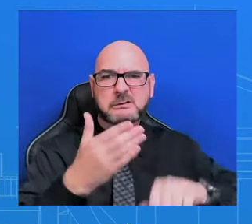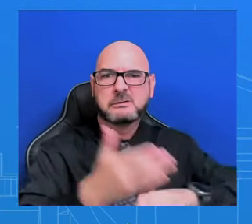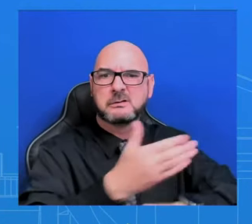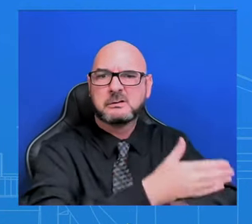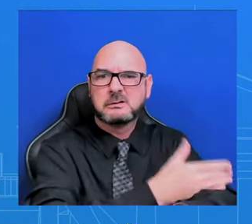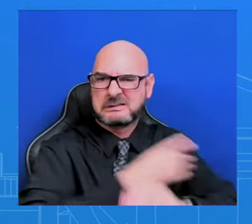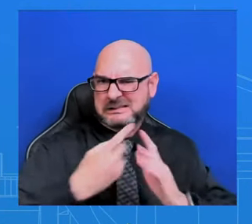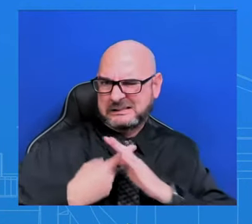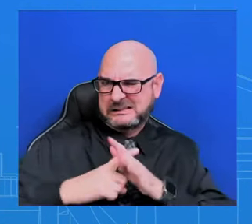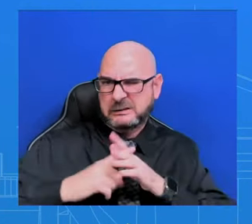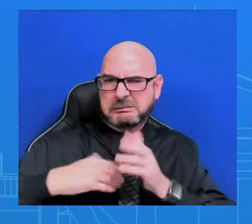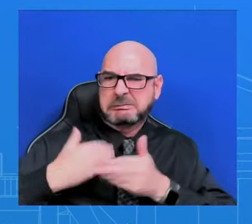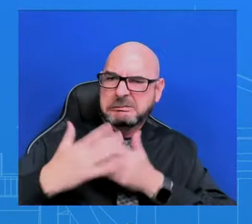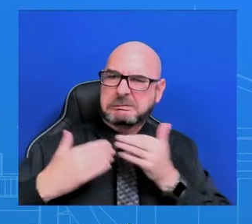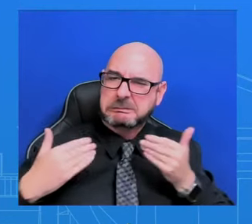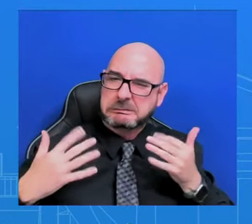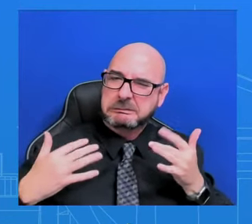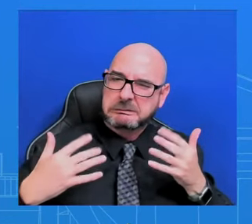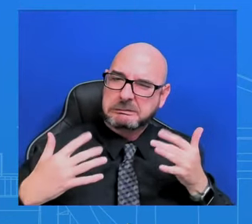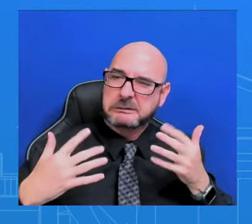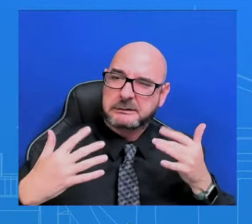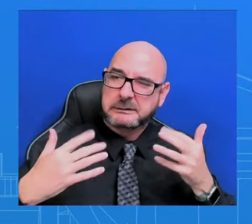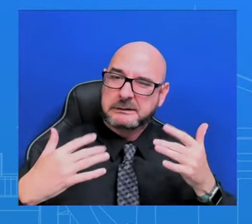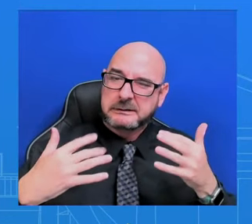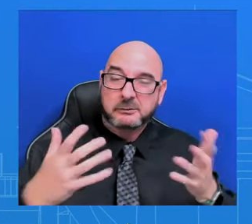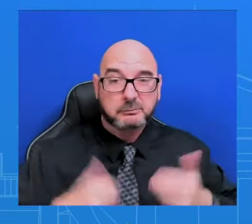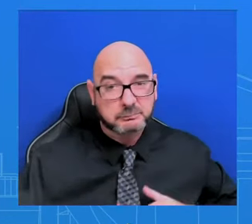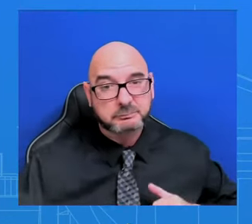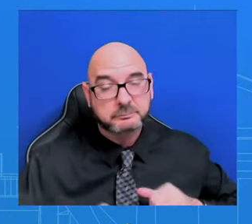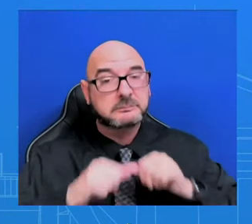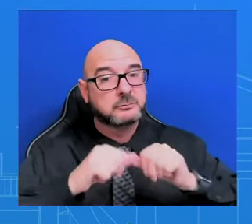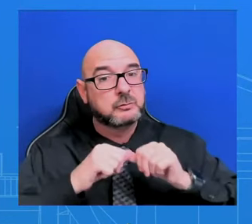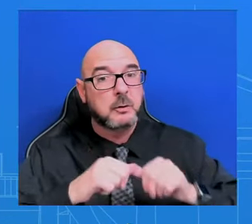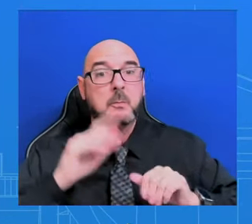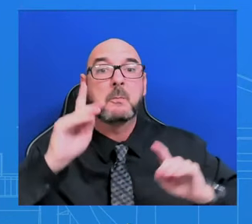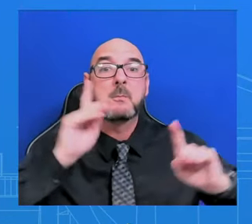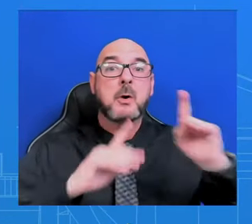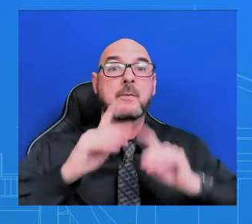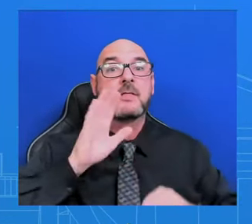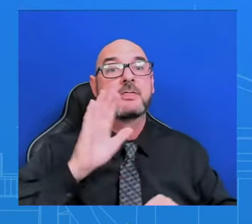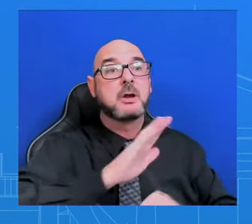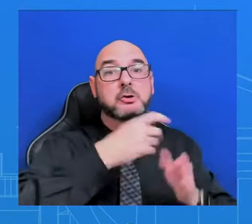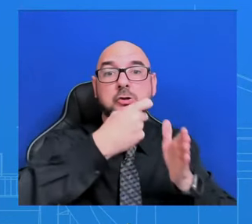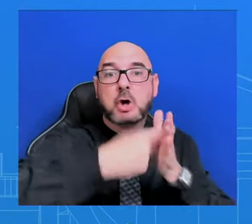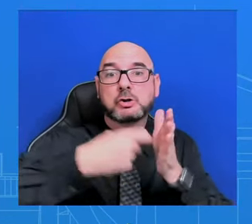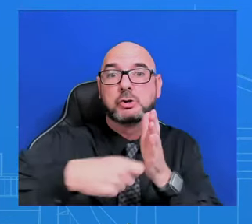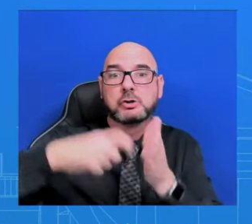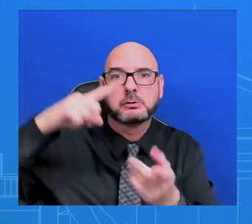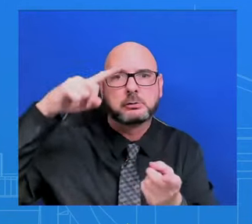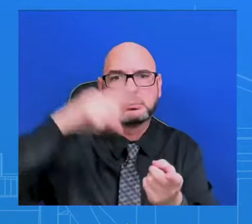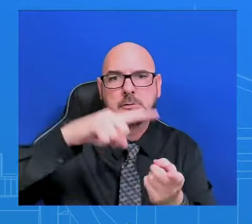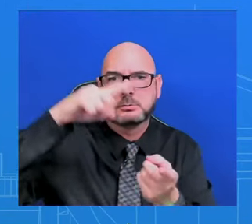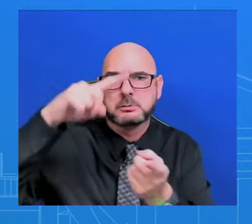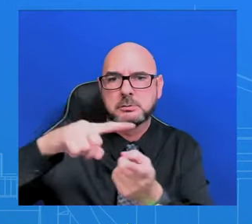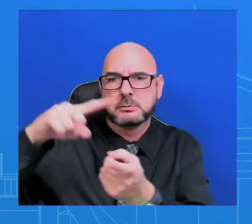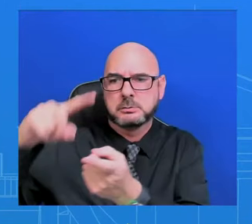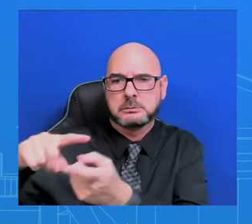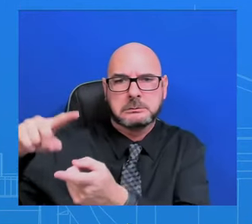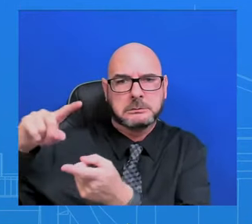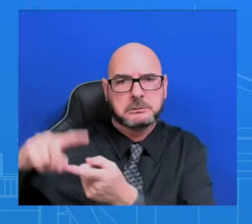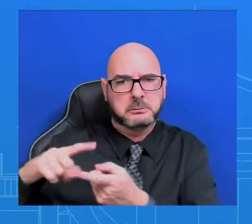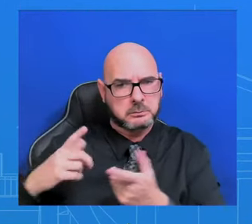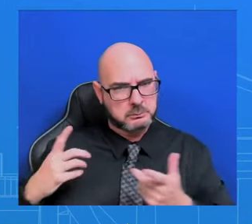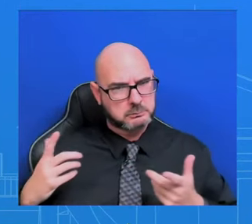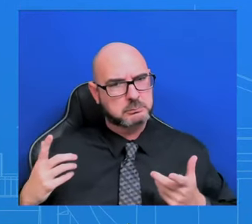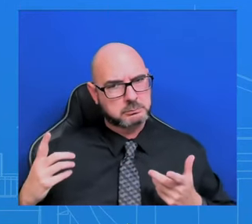not forget, we're going to continue to lower costs for the American people. And so as long as we do that, as long as we do our job, the President does his job,